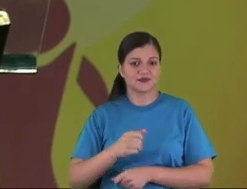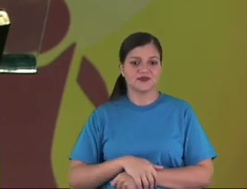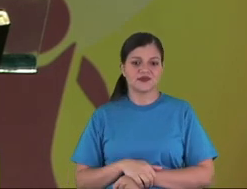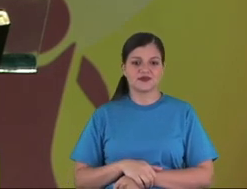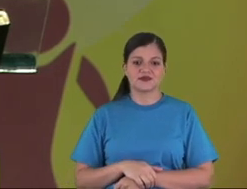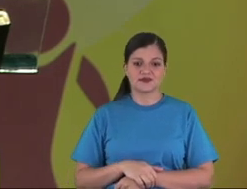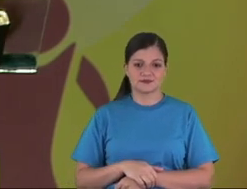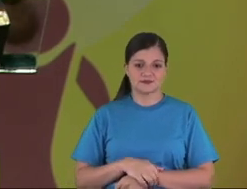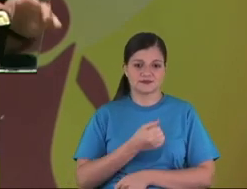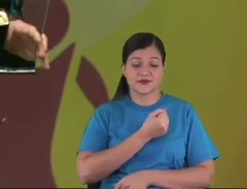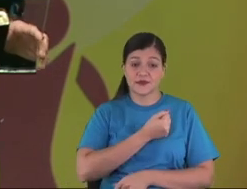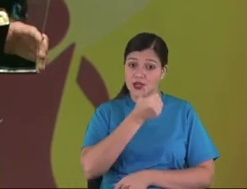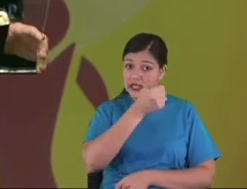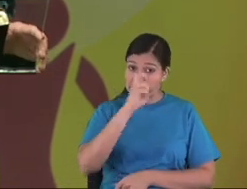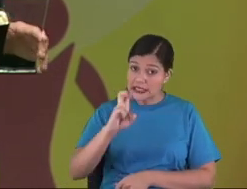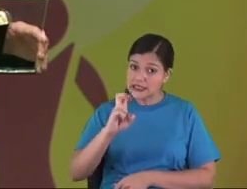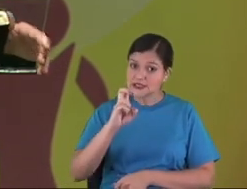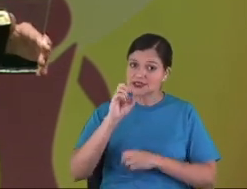Number 15.